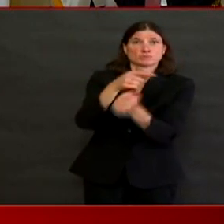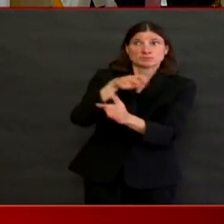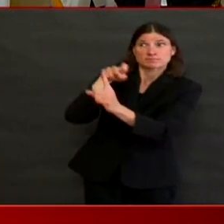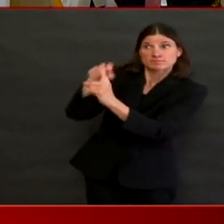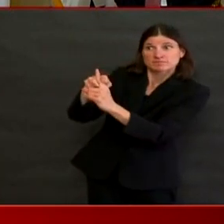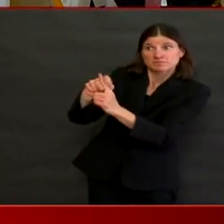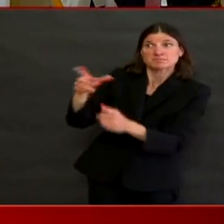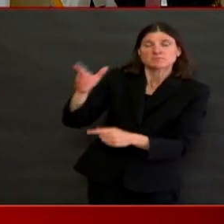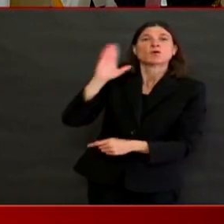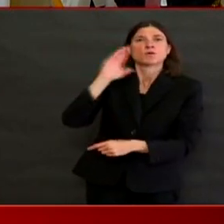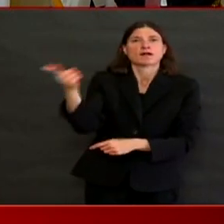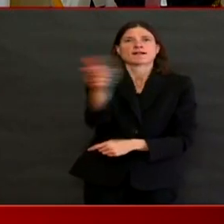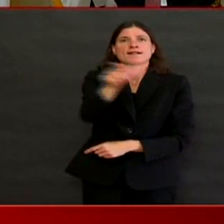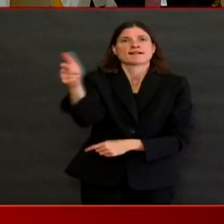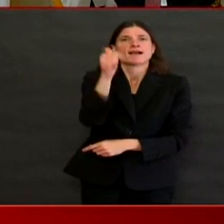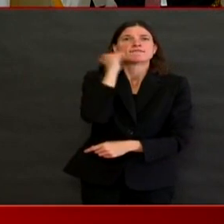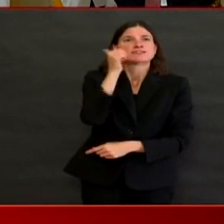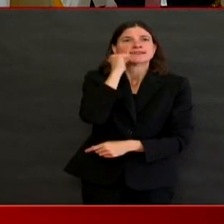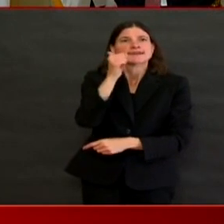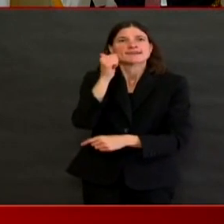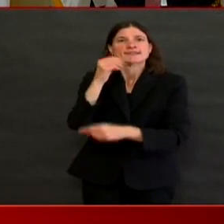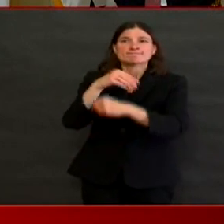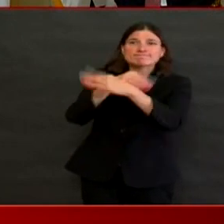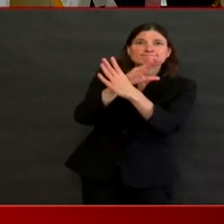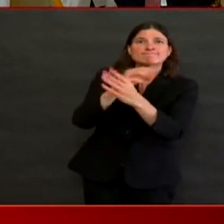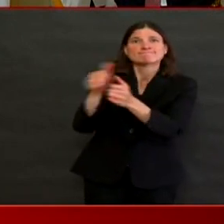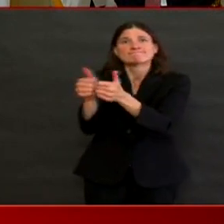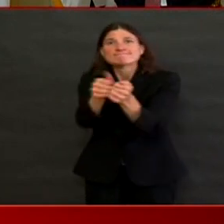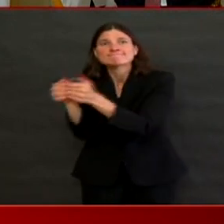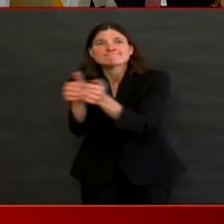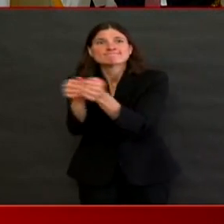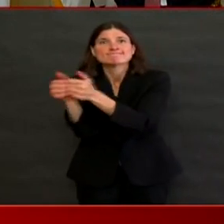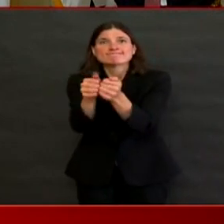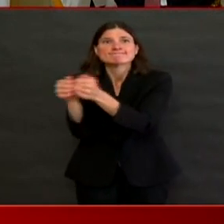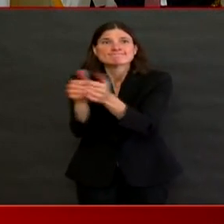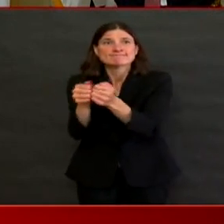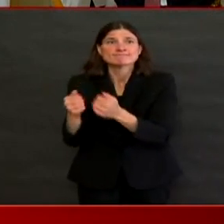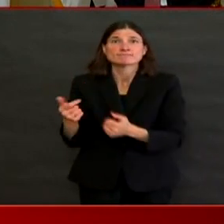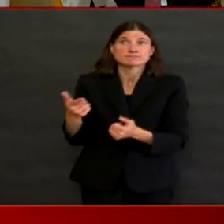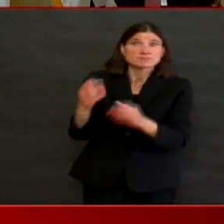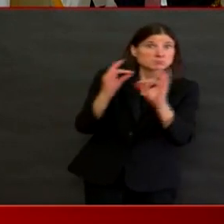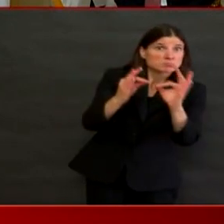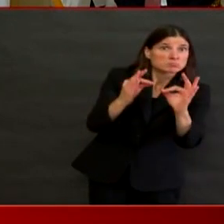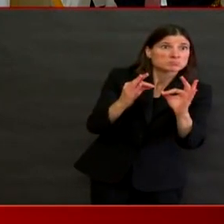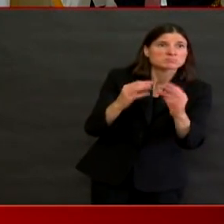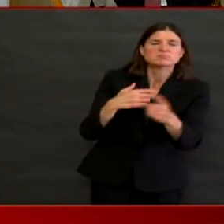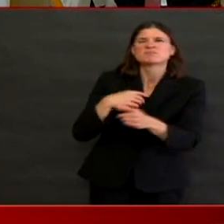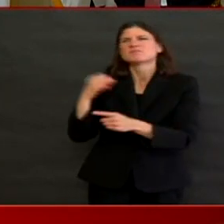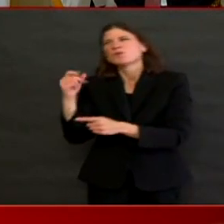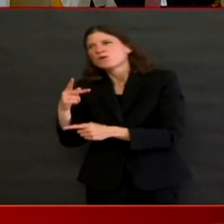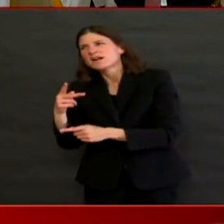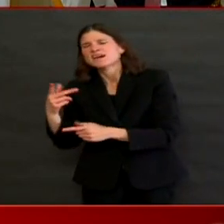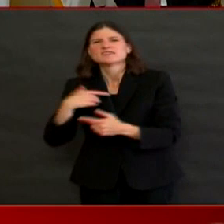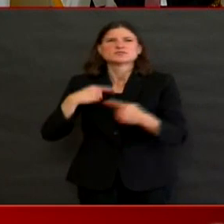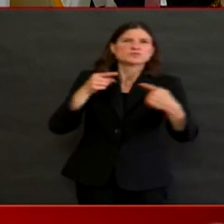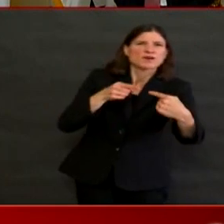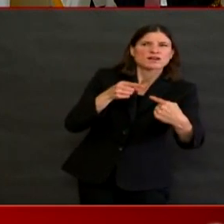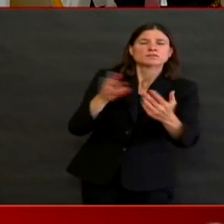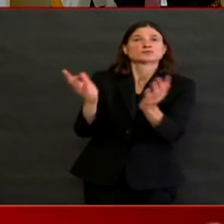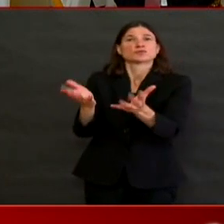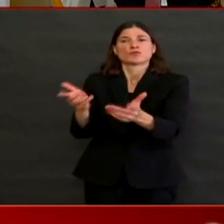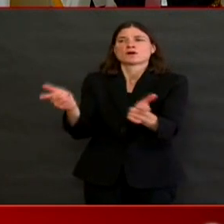doing? I'm struggling like everybody else, ups and downs every single day. So know that you're not alone